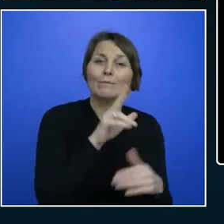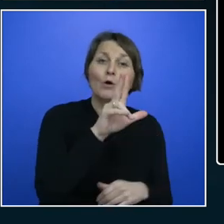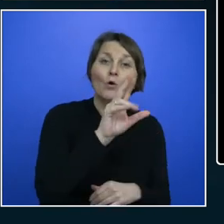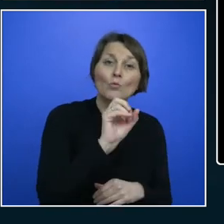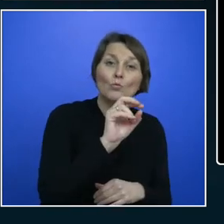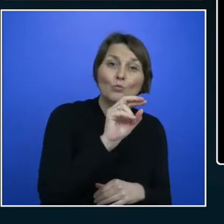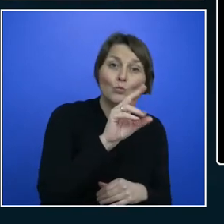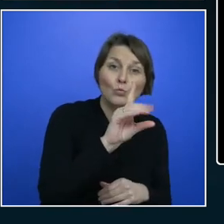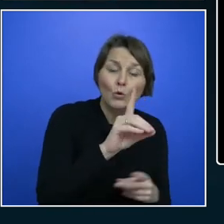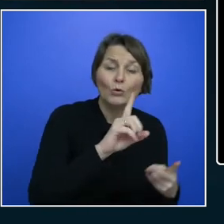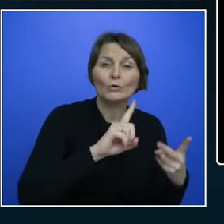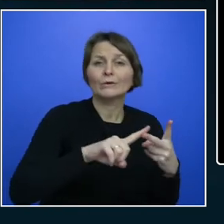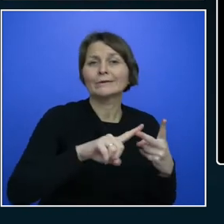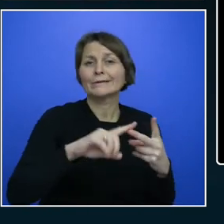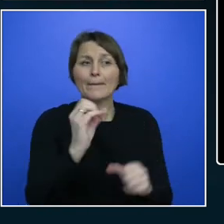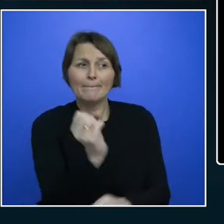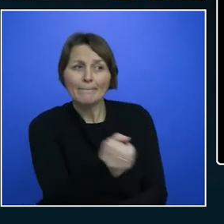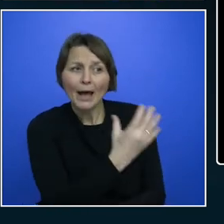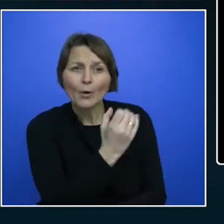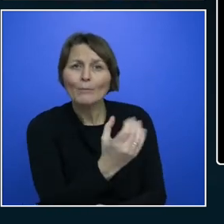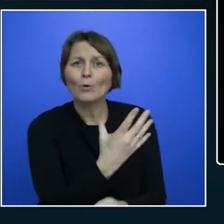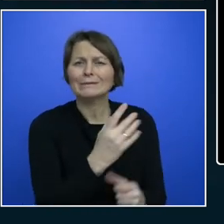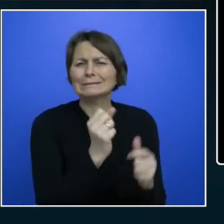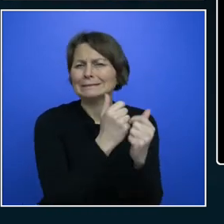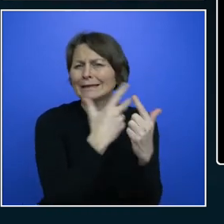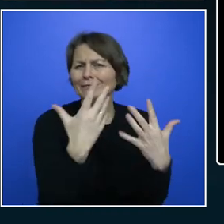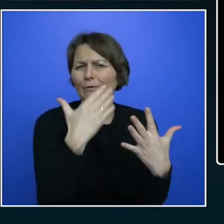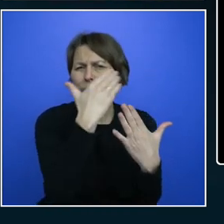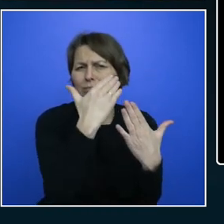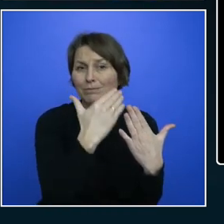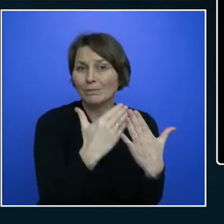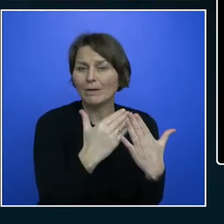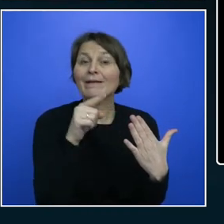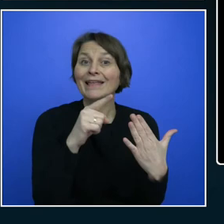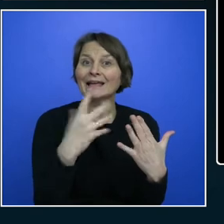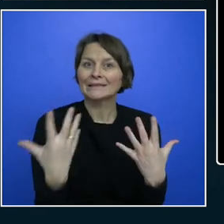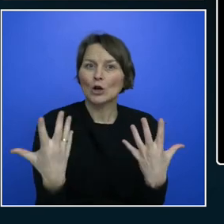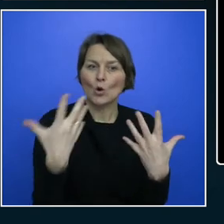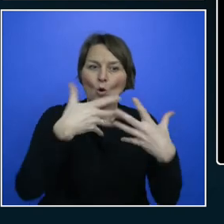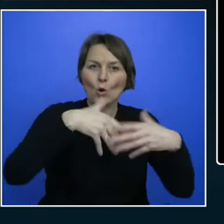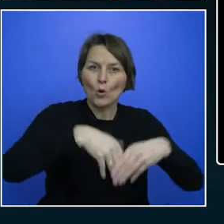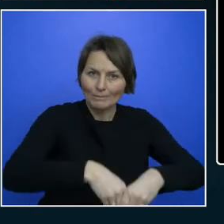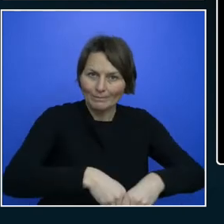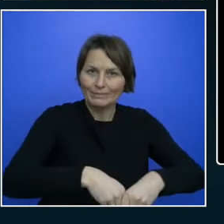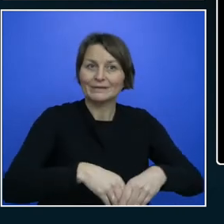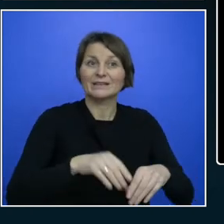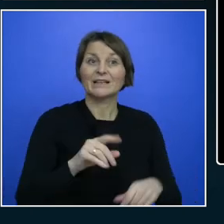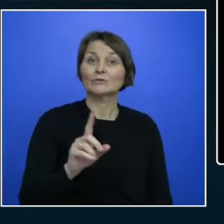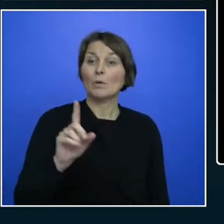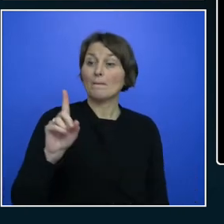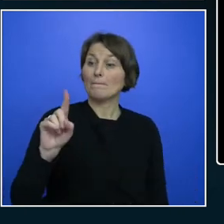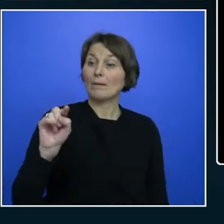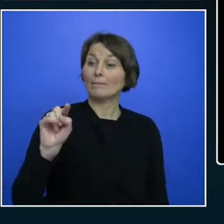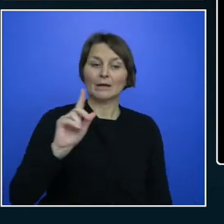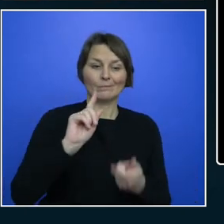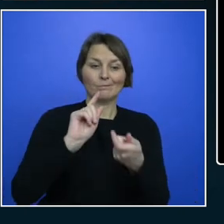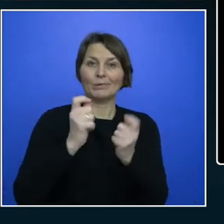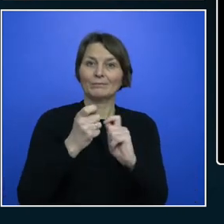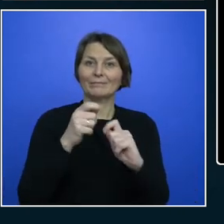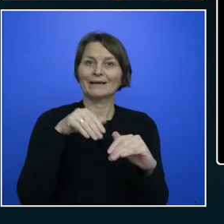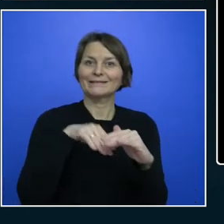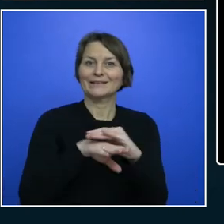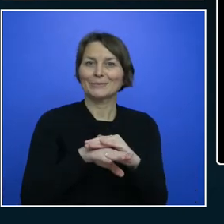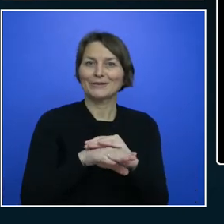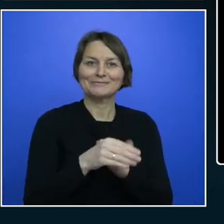And what it does, it makes your entire experience accessible just with a click of a button. So here's the